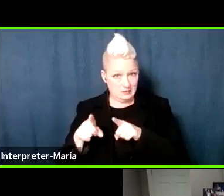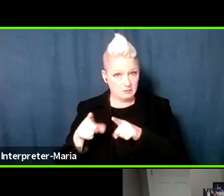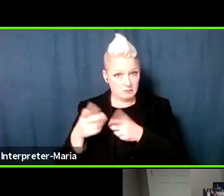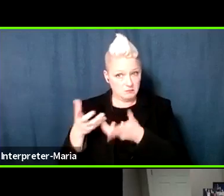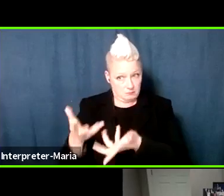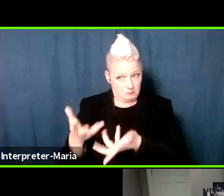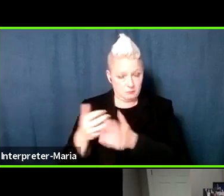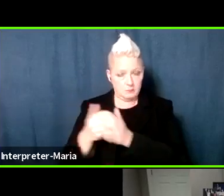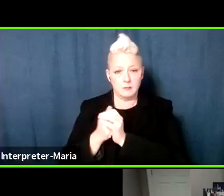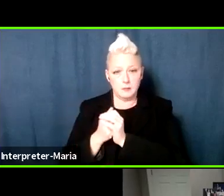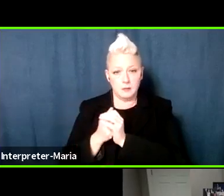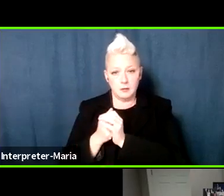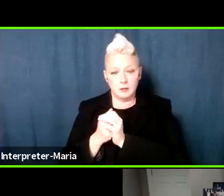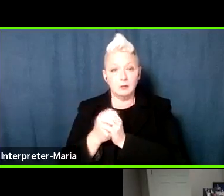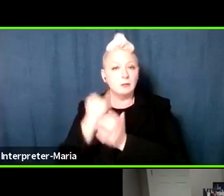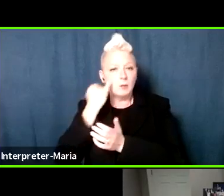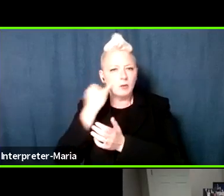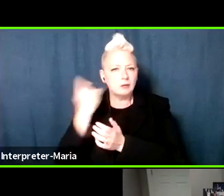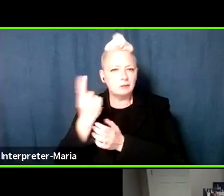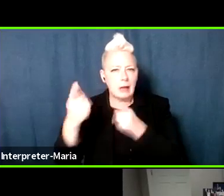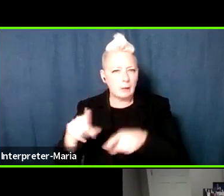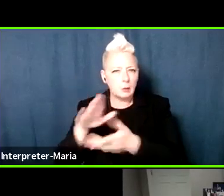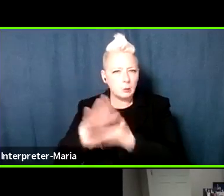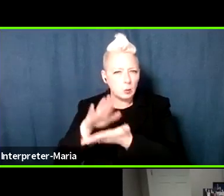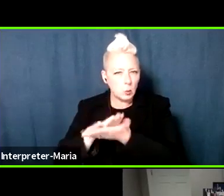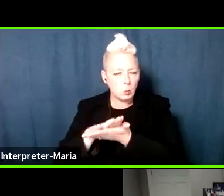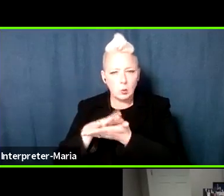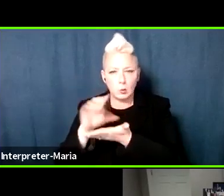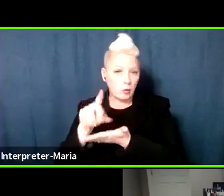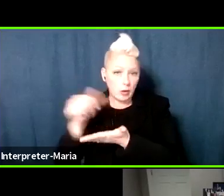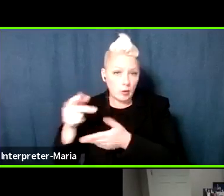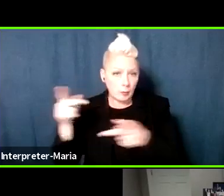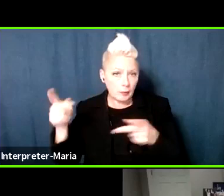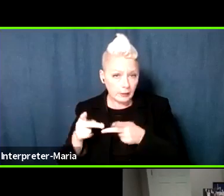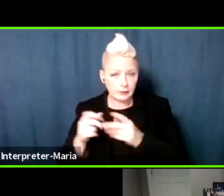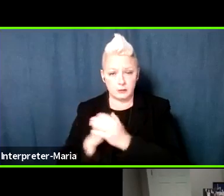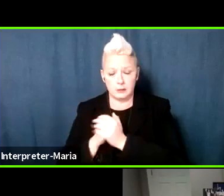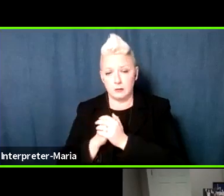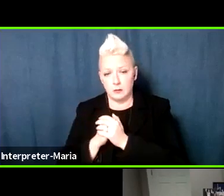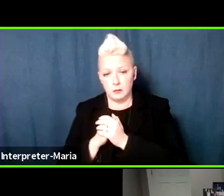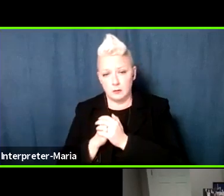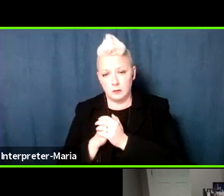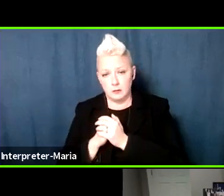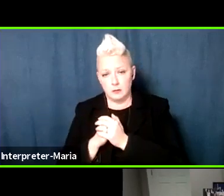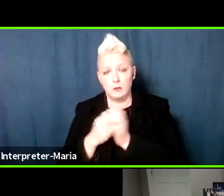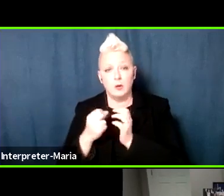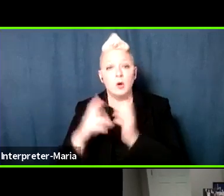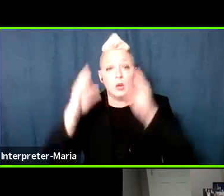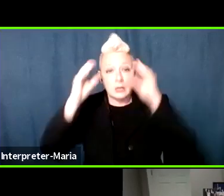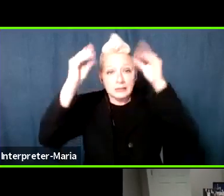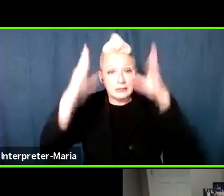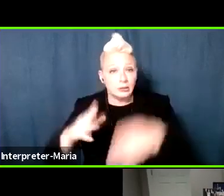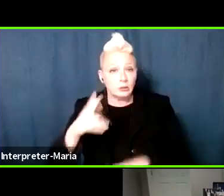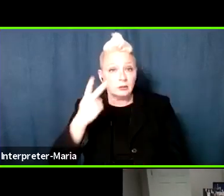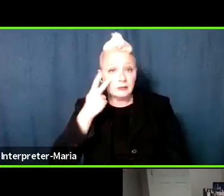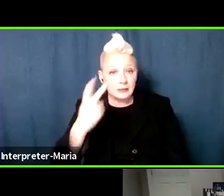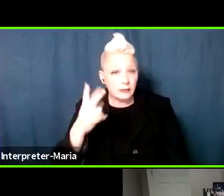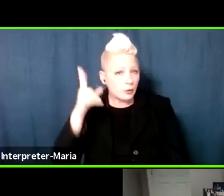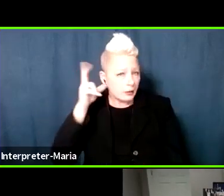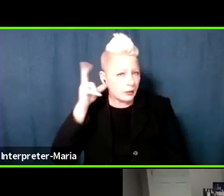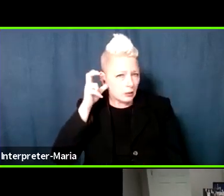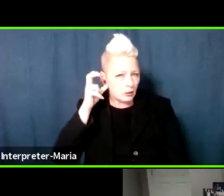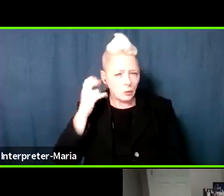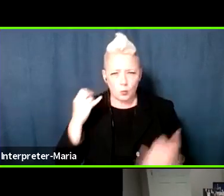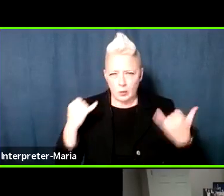for example, in a school or elsewhere and a teacher hears or sees it. I don't believe there's currently a